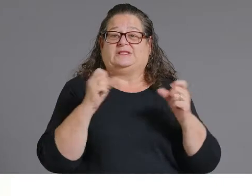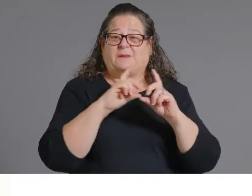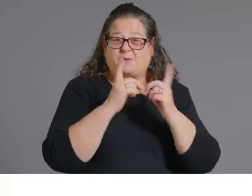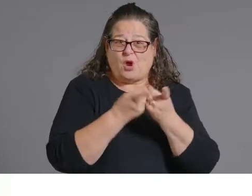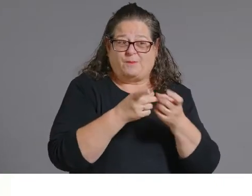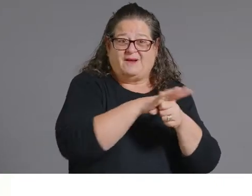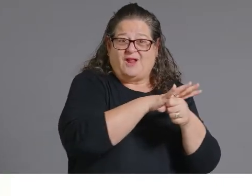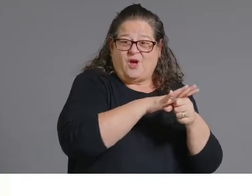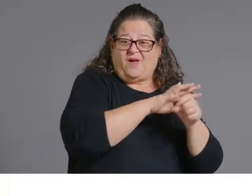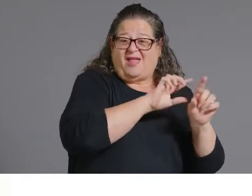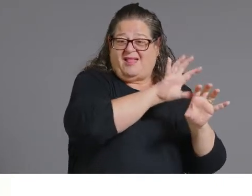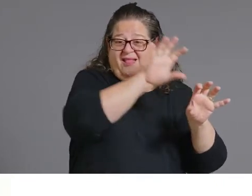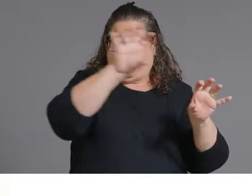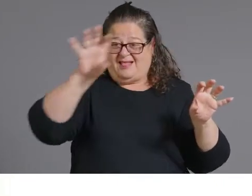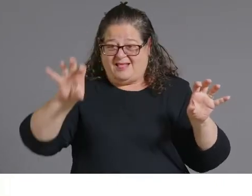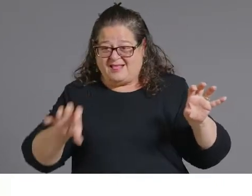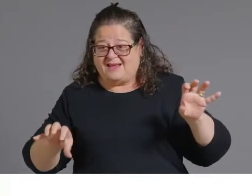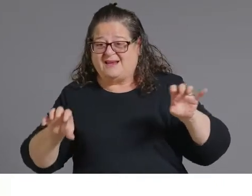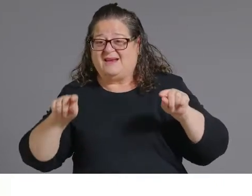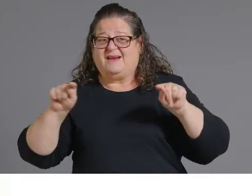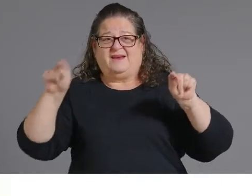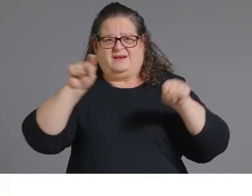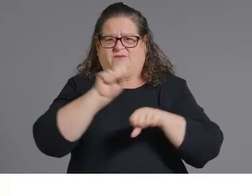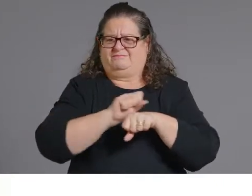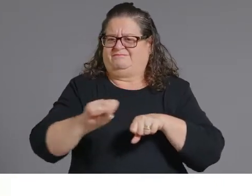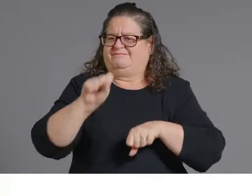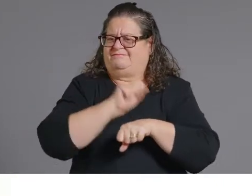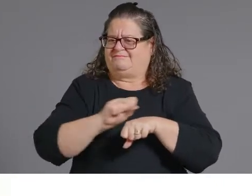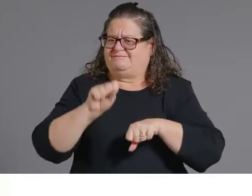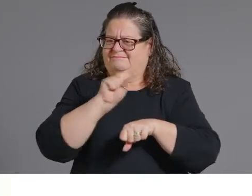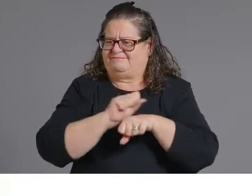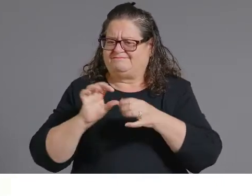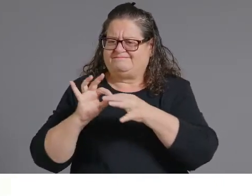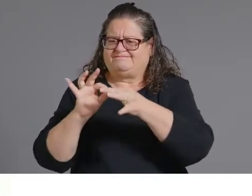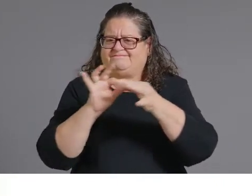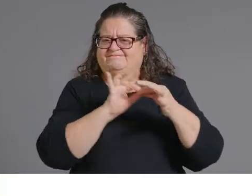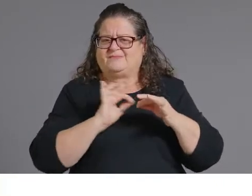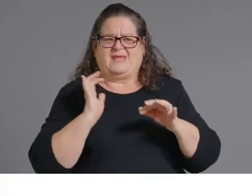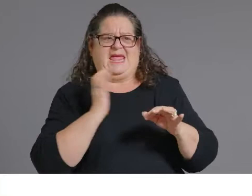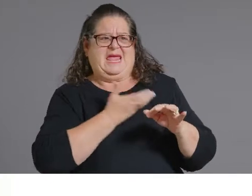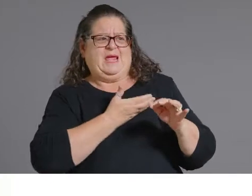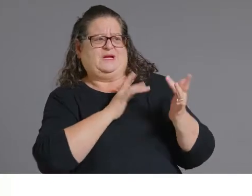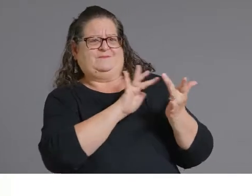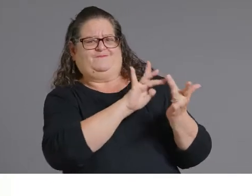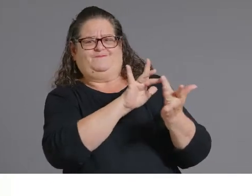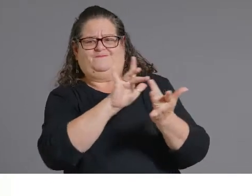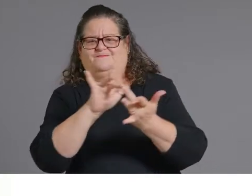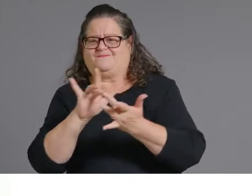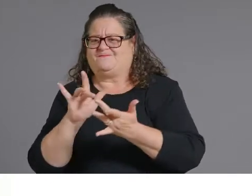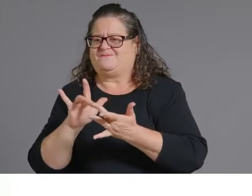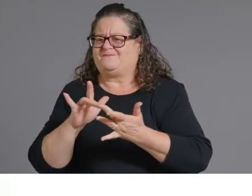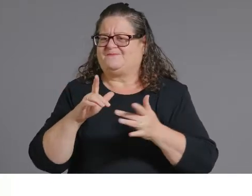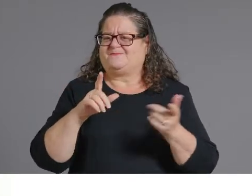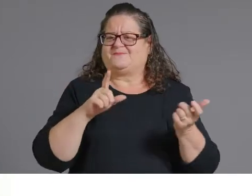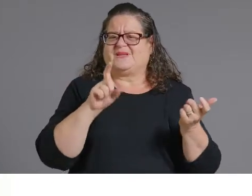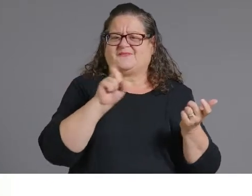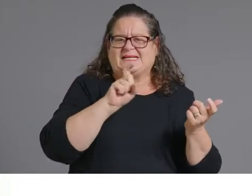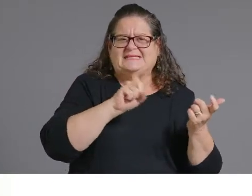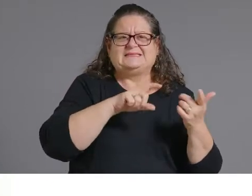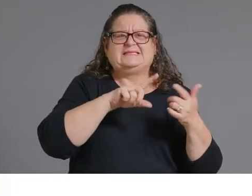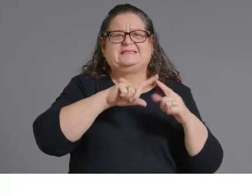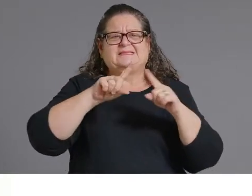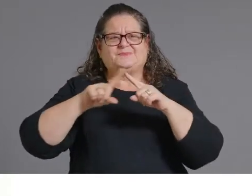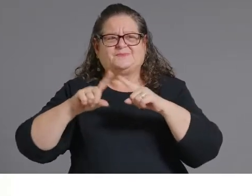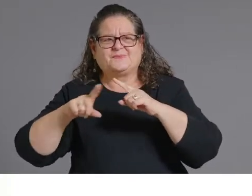advancing our targeted outreach in underserved areas of Phoenix, Mesa and Yuma County. Again, many of you have